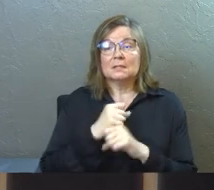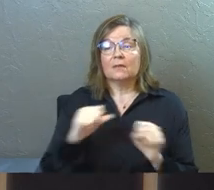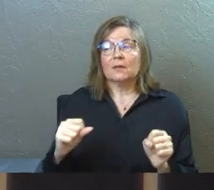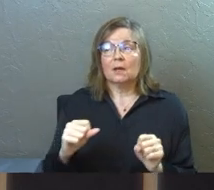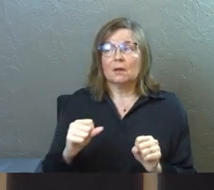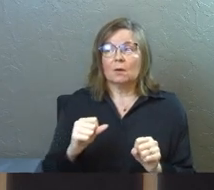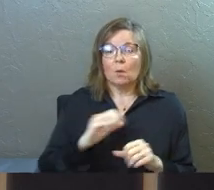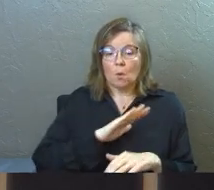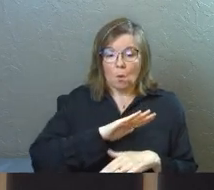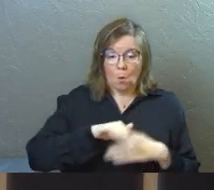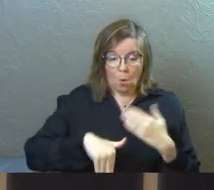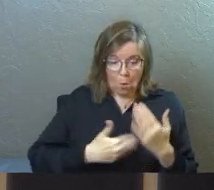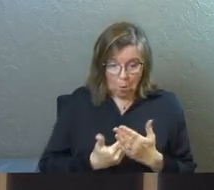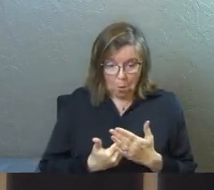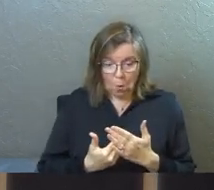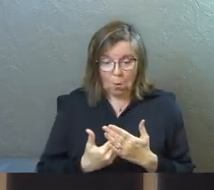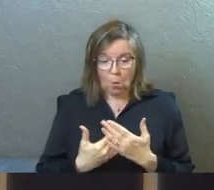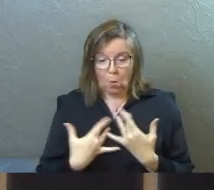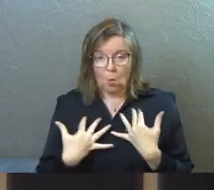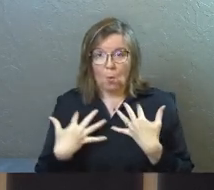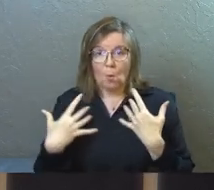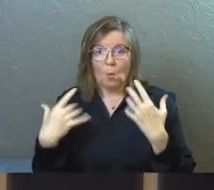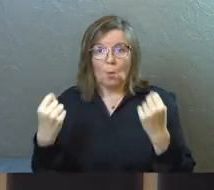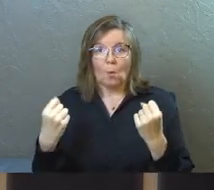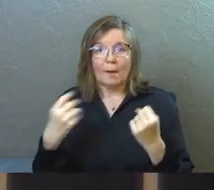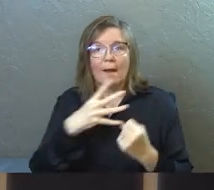Salvation is whole and home.